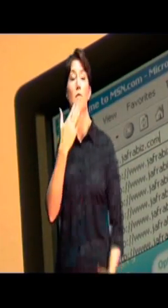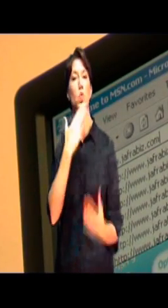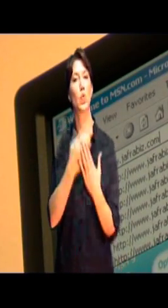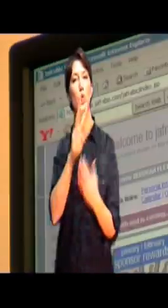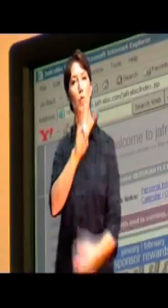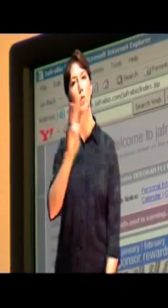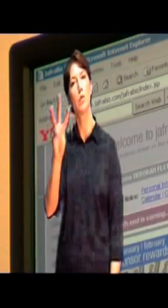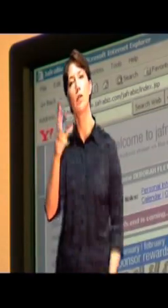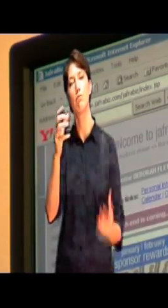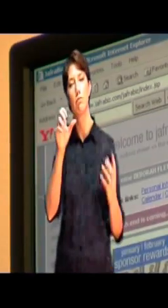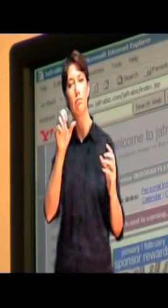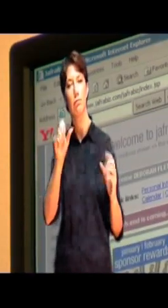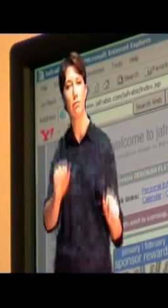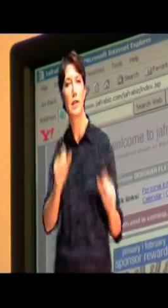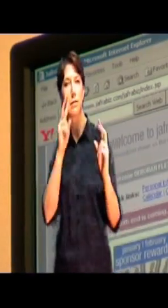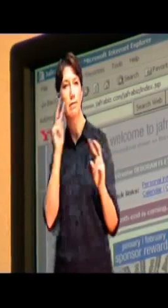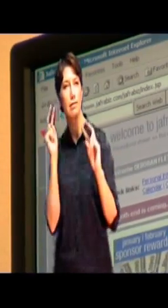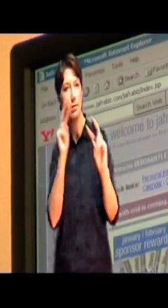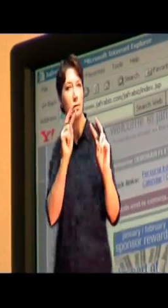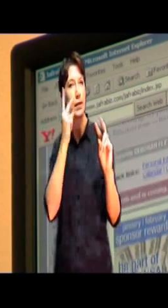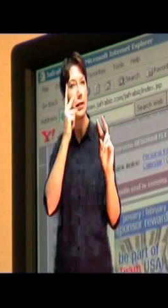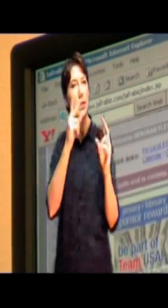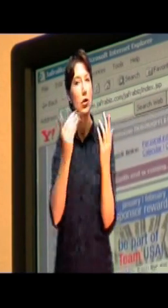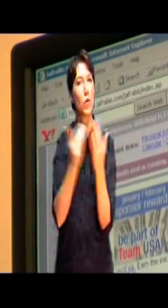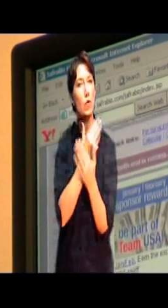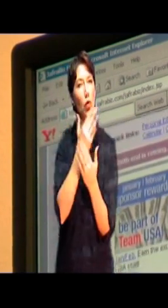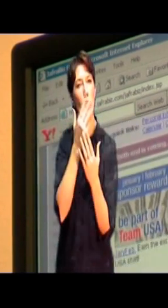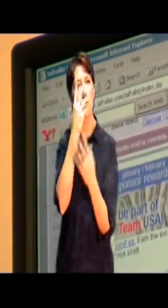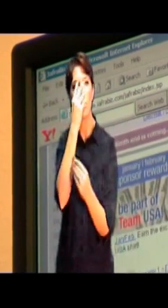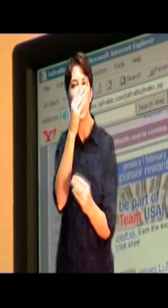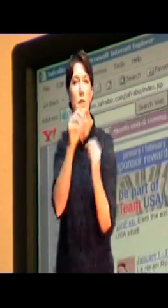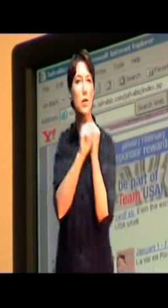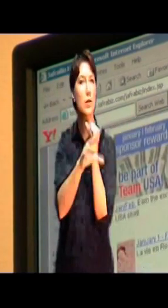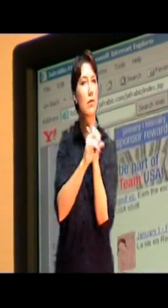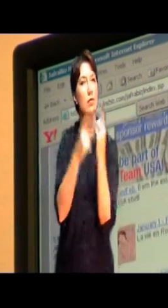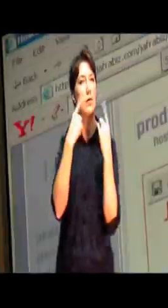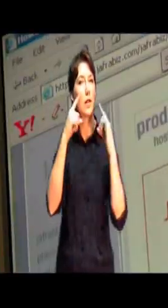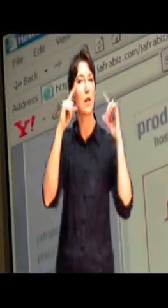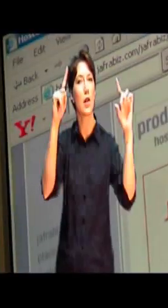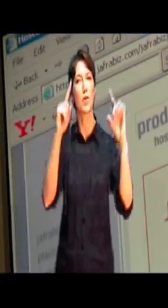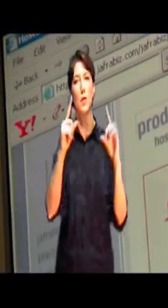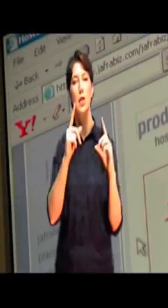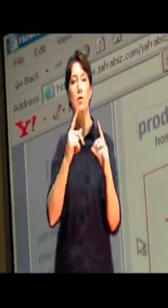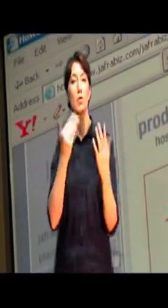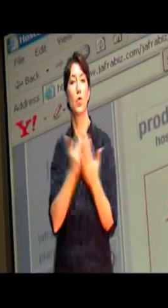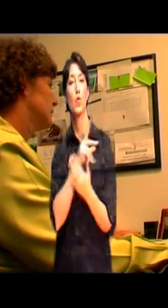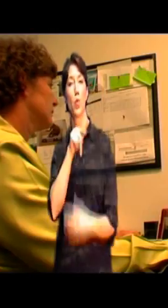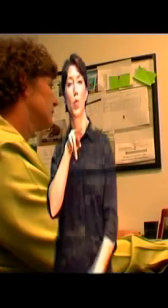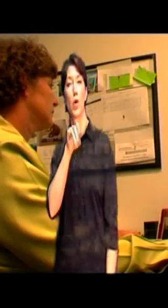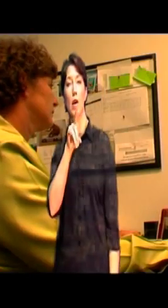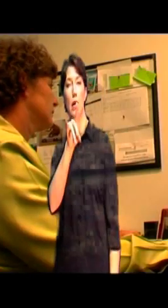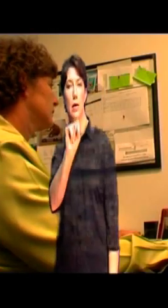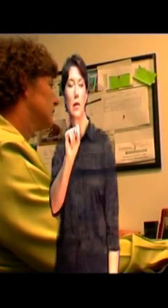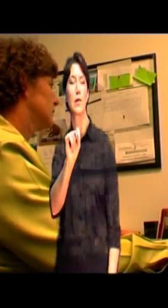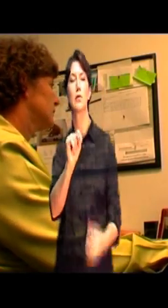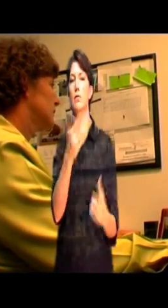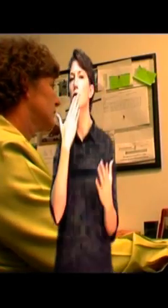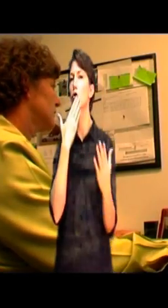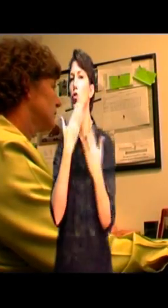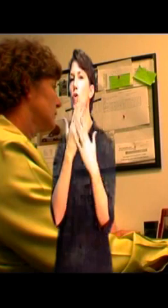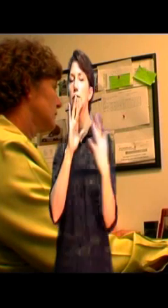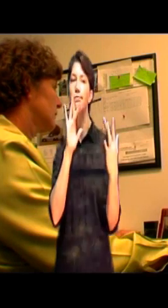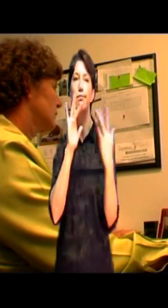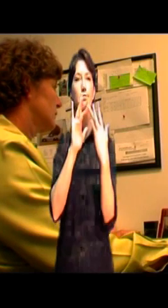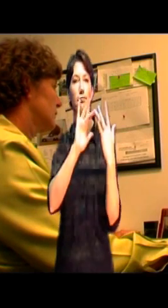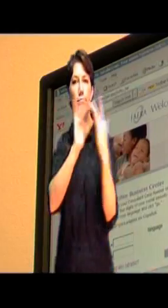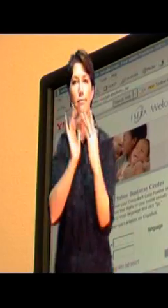have up-to-date, timely information, announcements, promotions, product information. There's an entire resource library for you